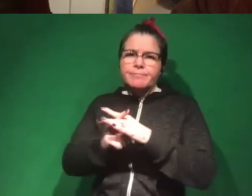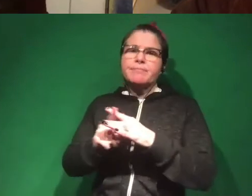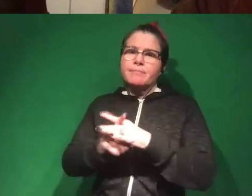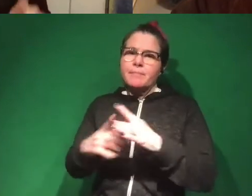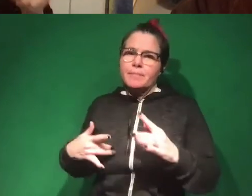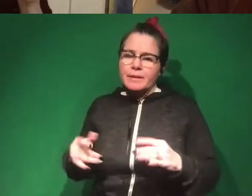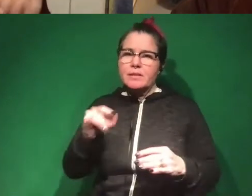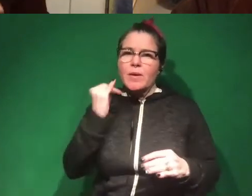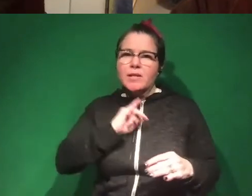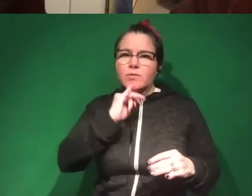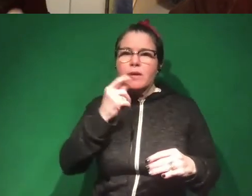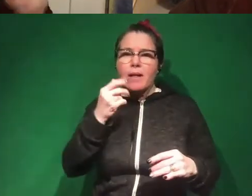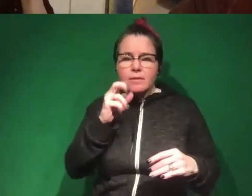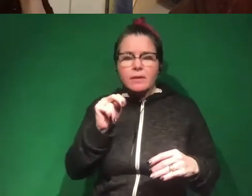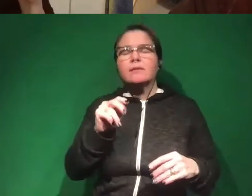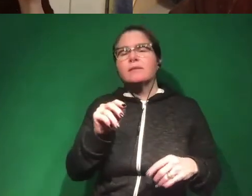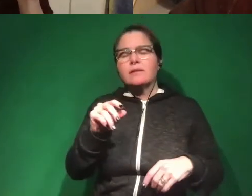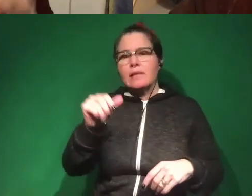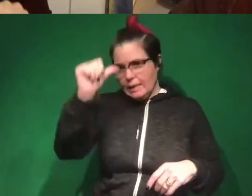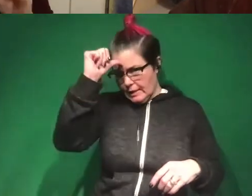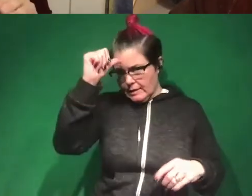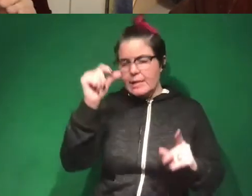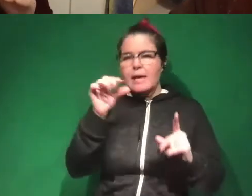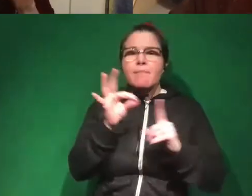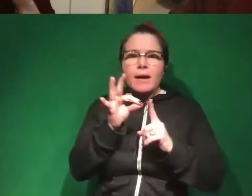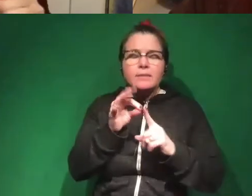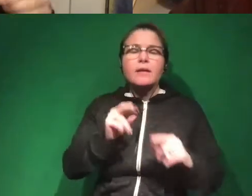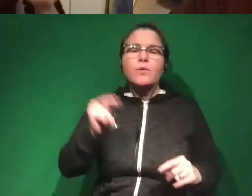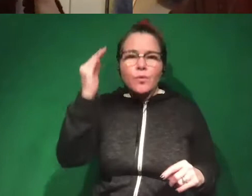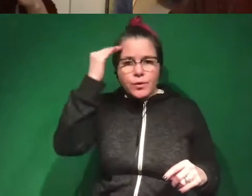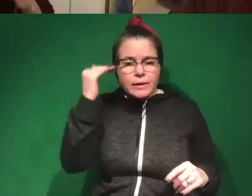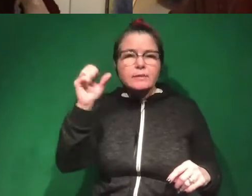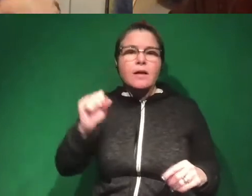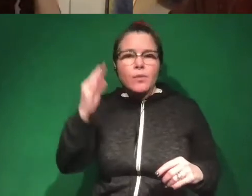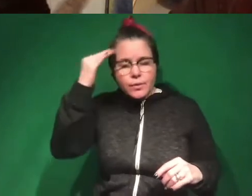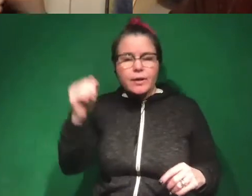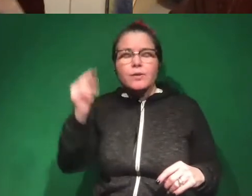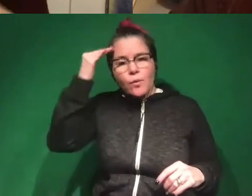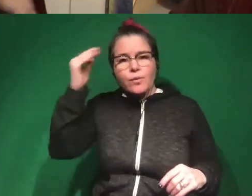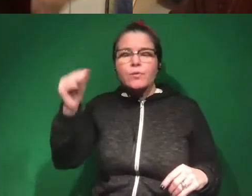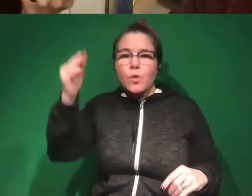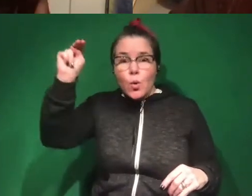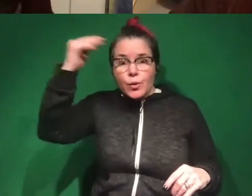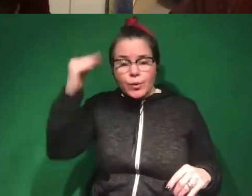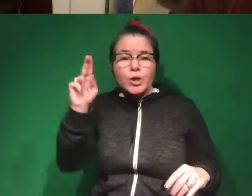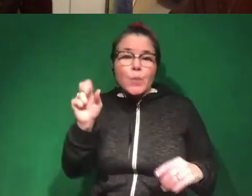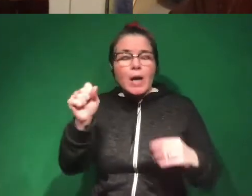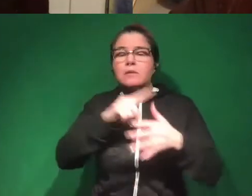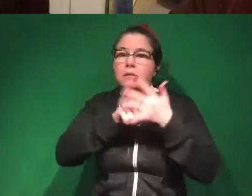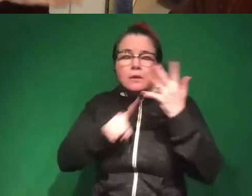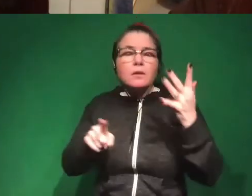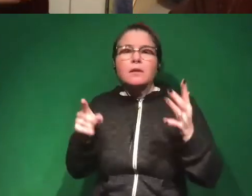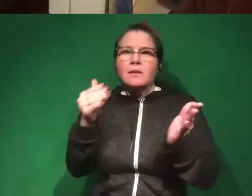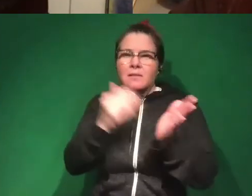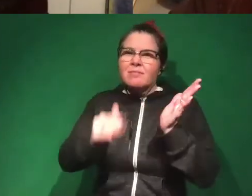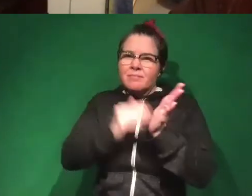Israel, Palestine, India, Pakistan, North Korea, South Korea, North Korea, U.S., you know, whoever, right? These are